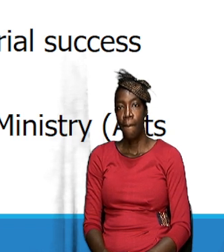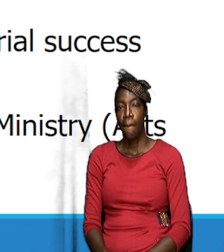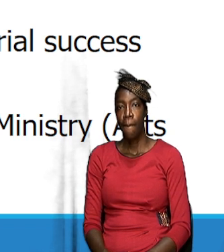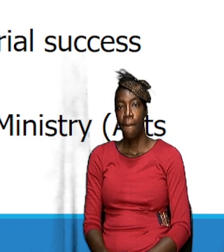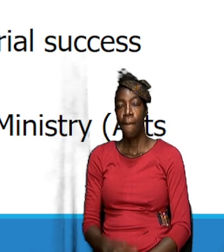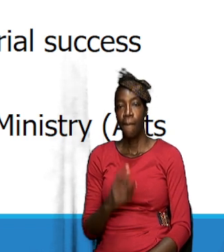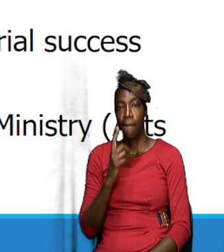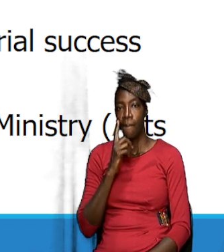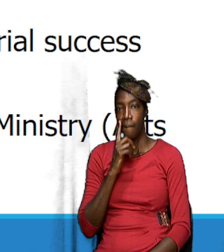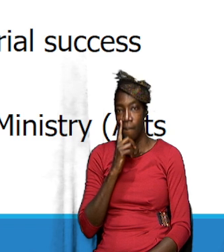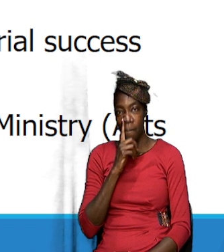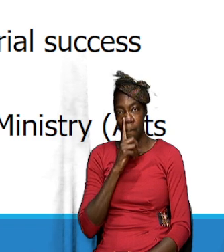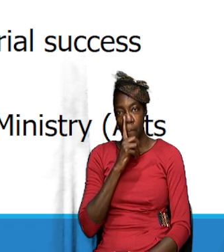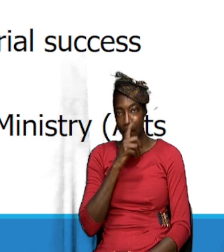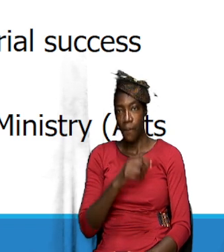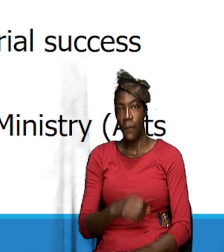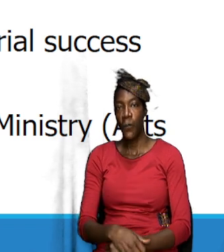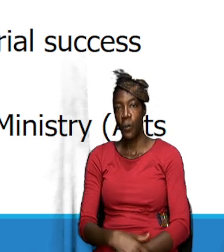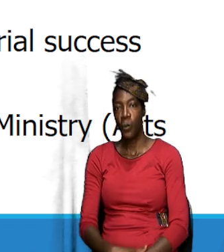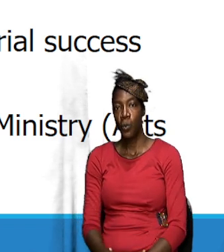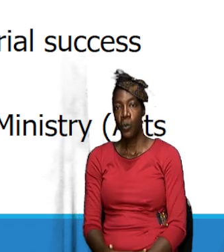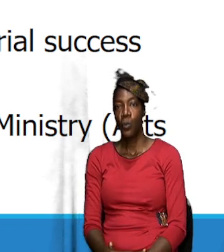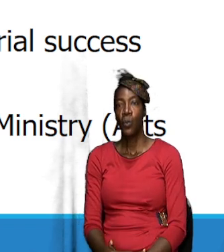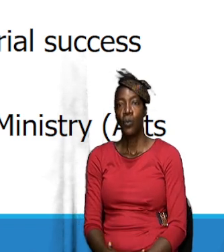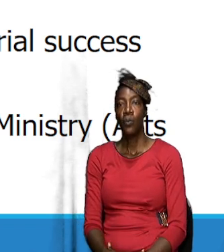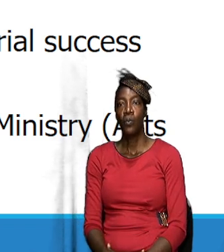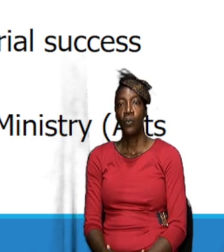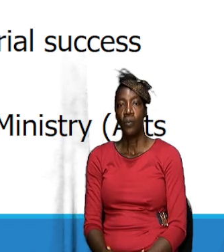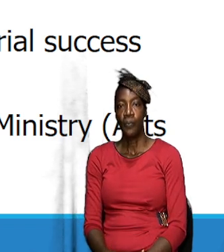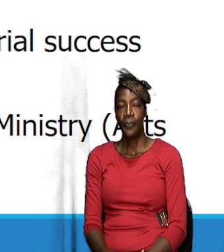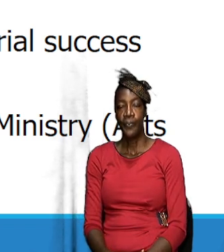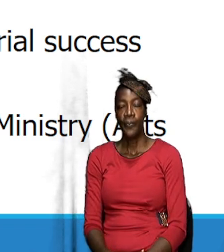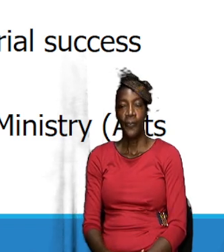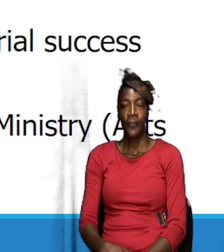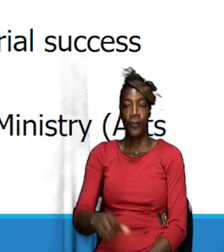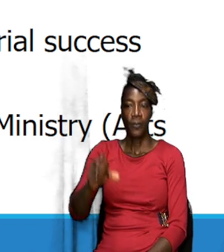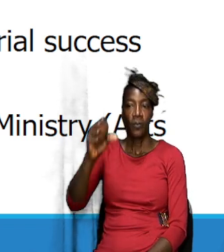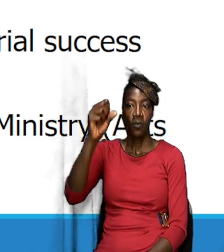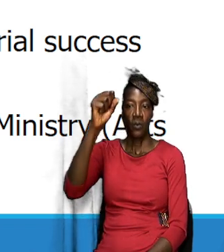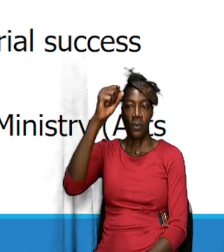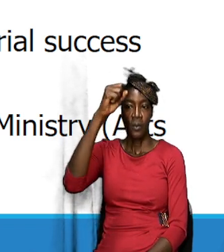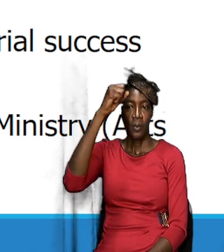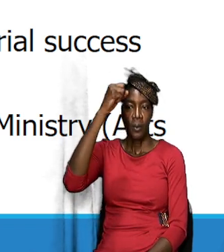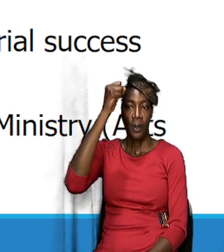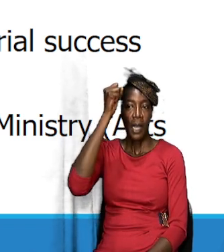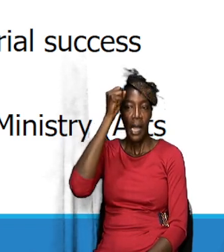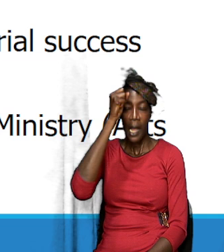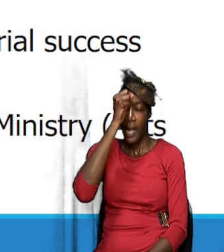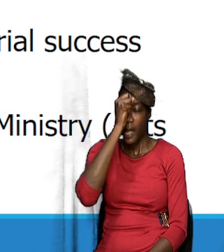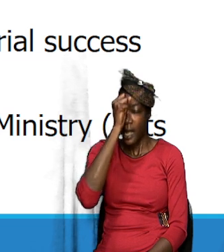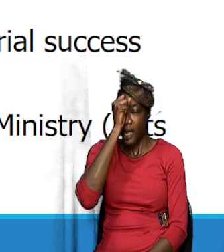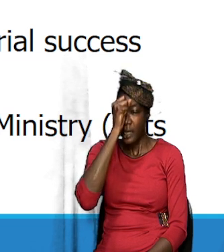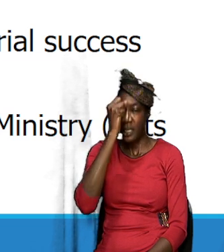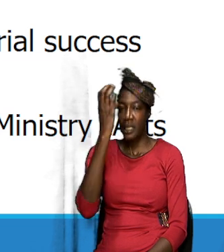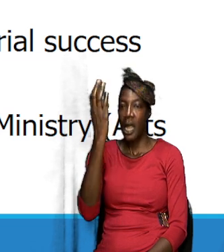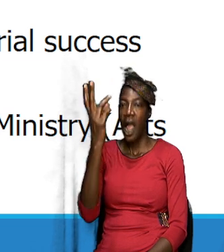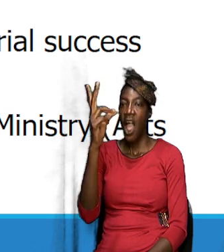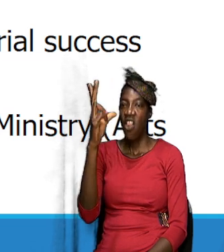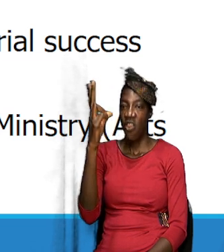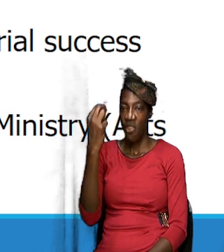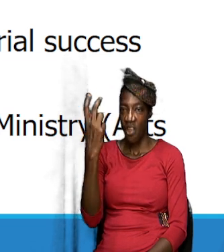Yeah, the first one we want to look at is, let us look at Acts 13 and verse 4.